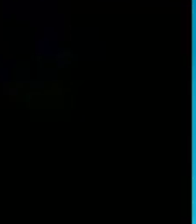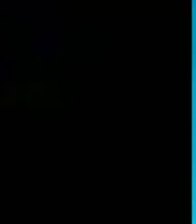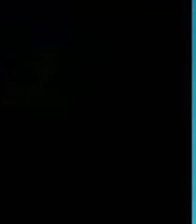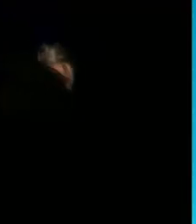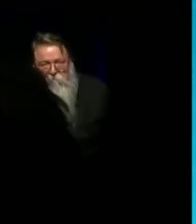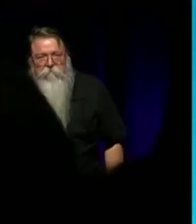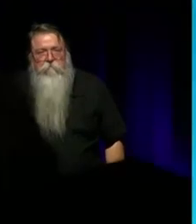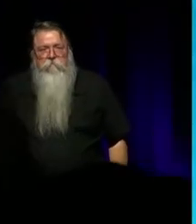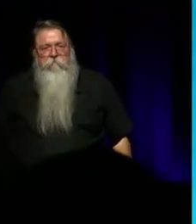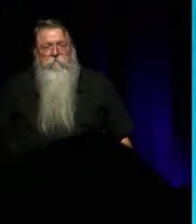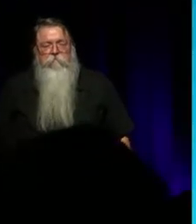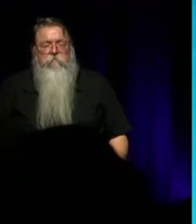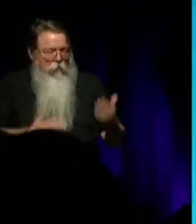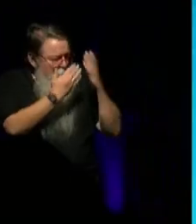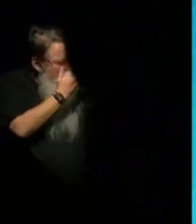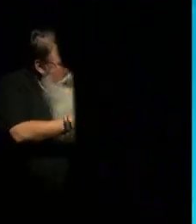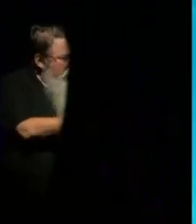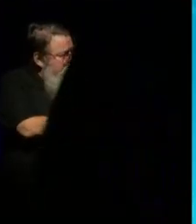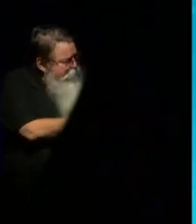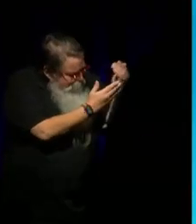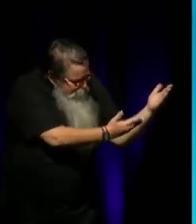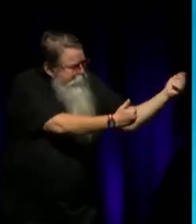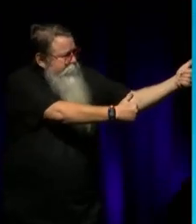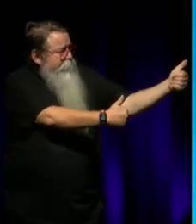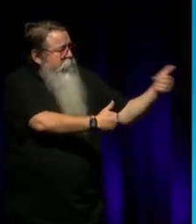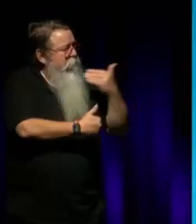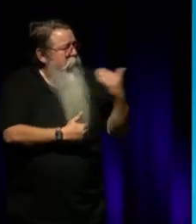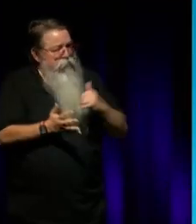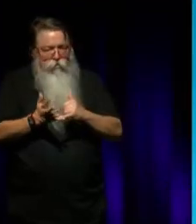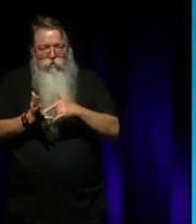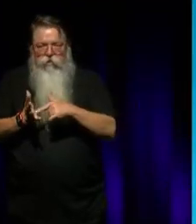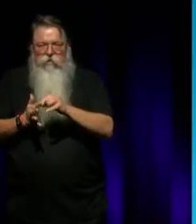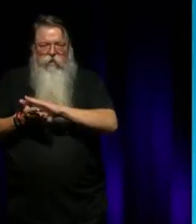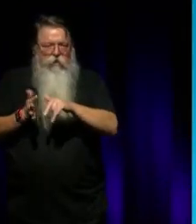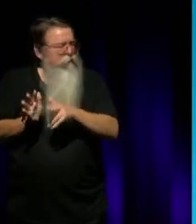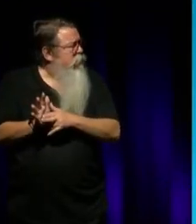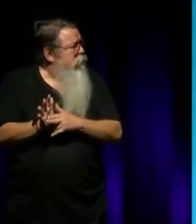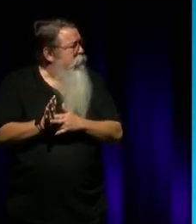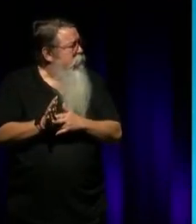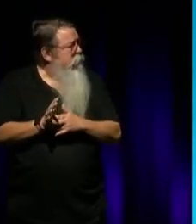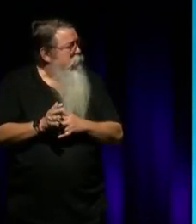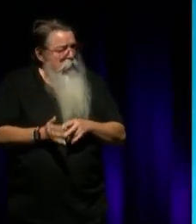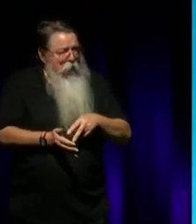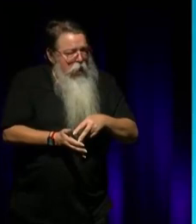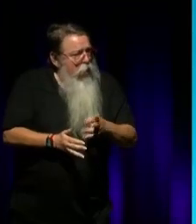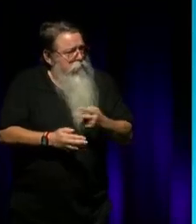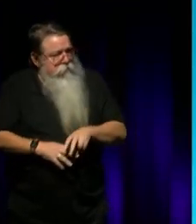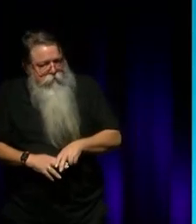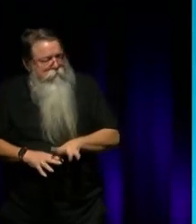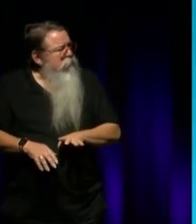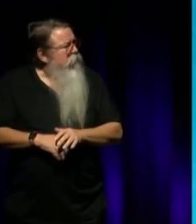It's been an honour and a privilege, Stephen. Thank you. Oh. Sorry. Sit back down. Thank you.